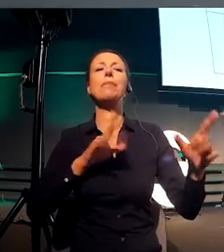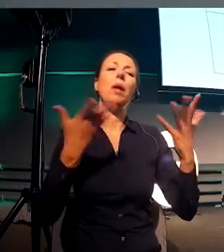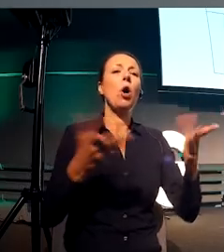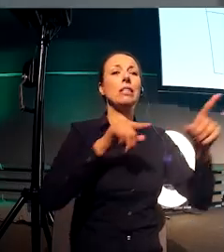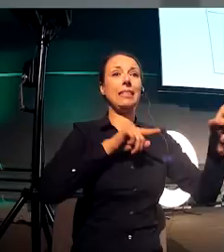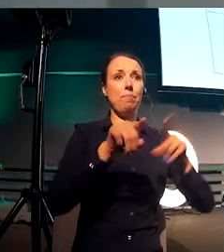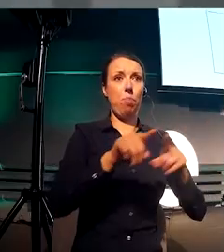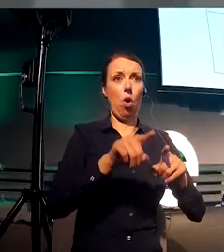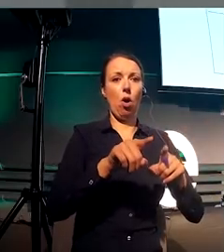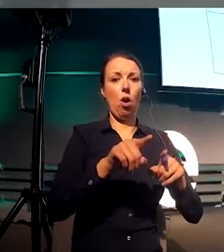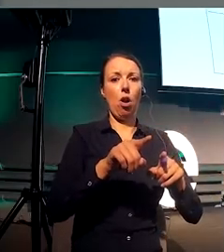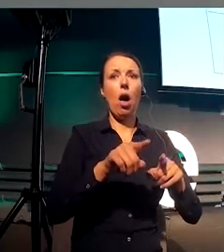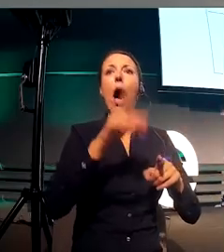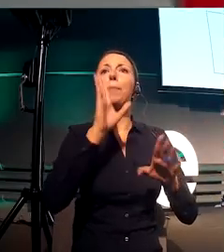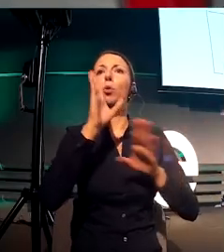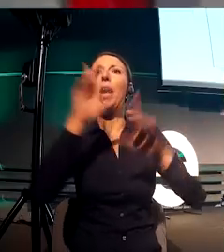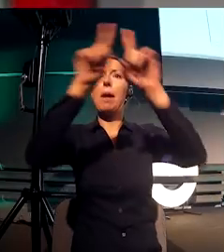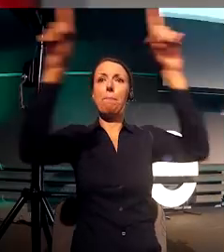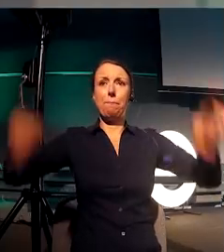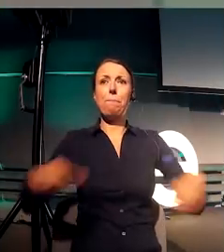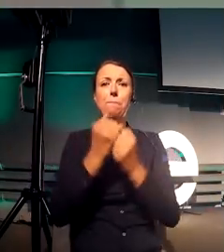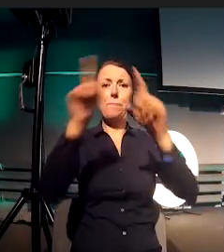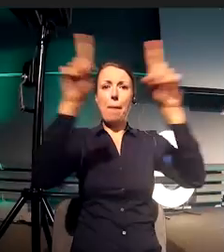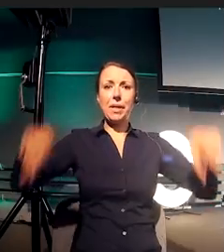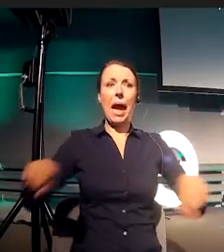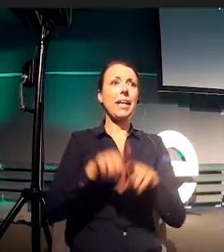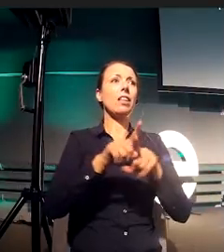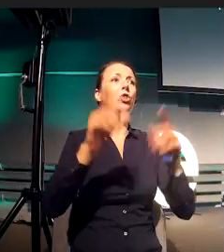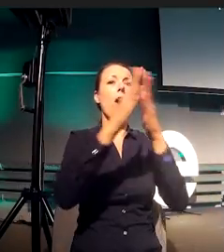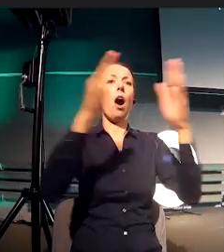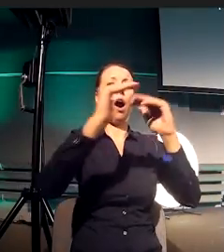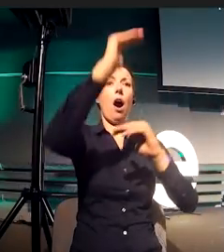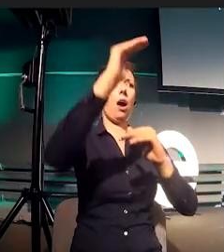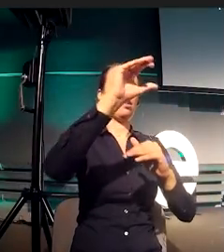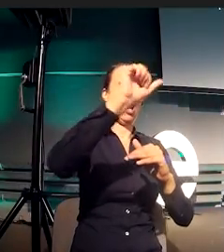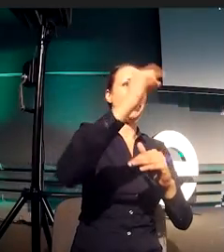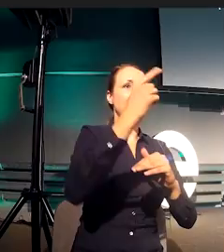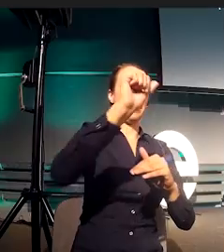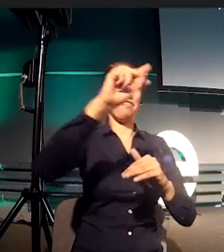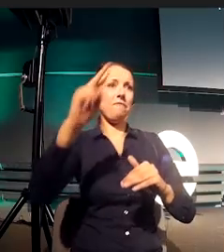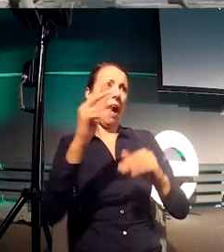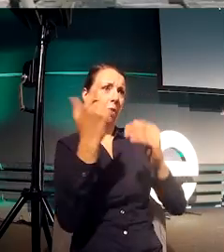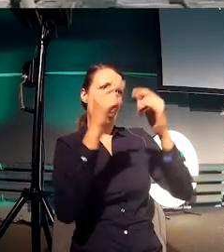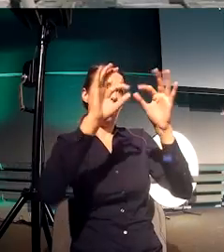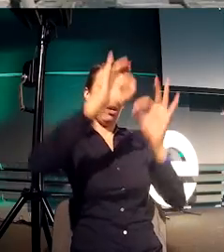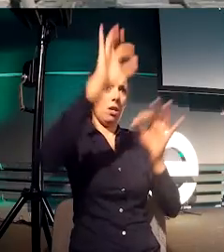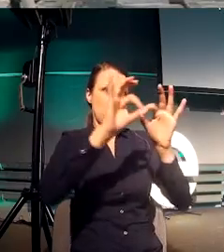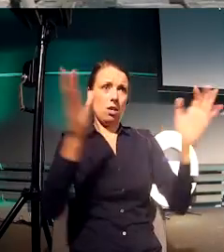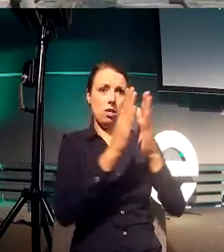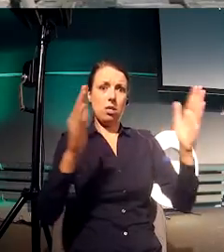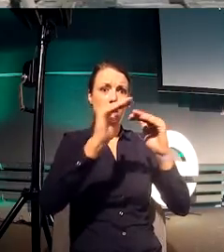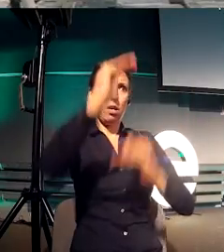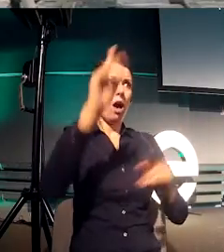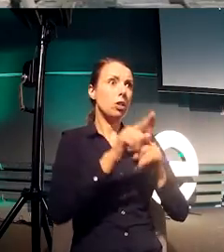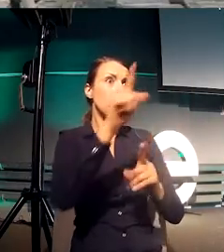which is the next one that comes to mind. And that's when Fibon Design System was born. For the past eight